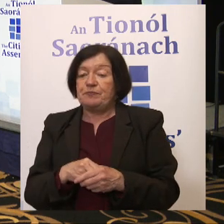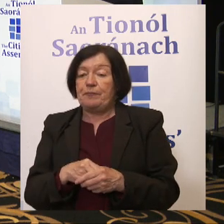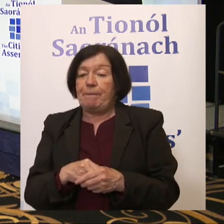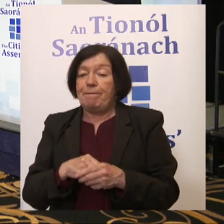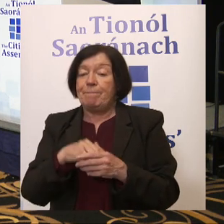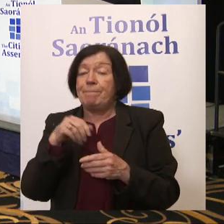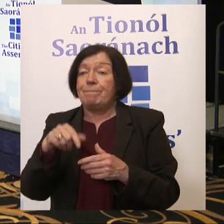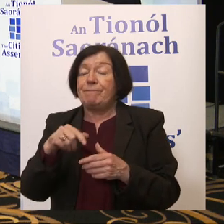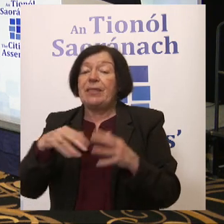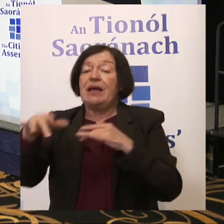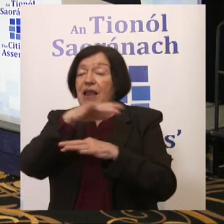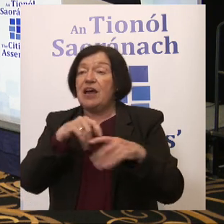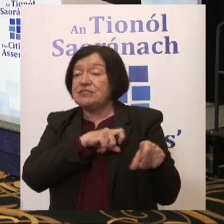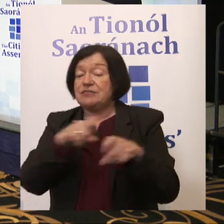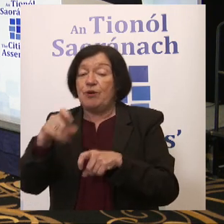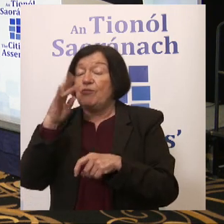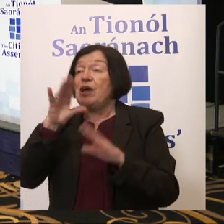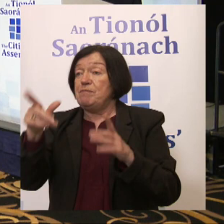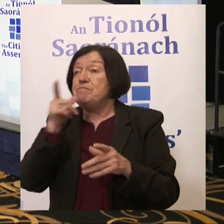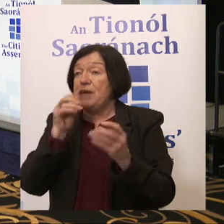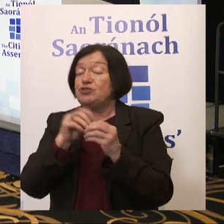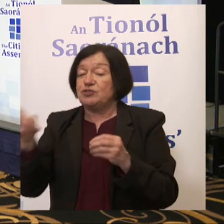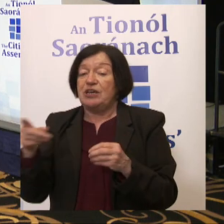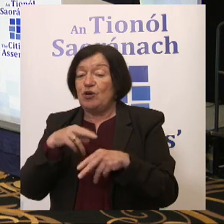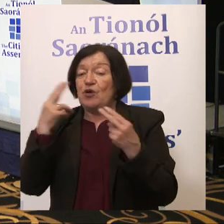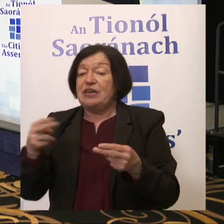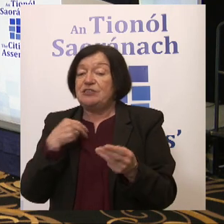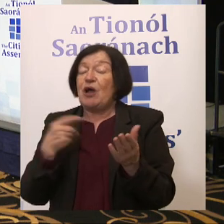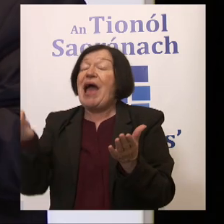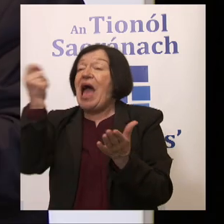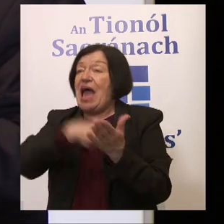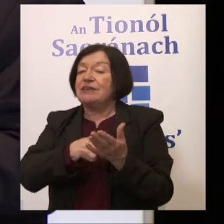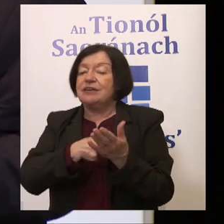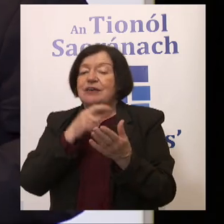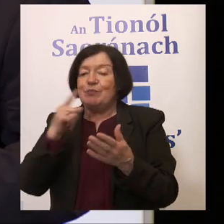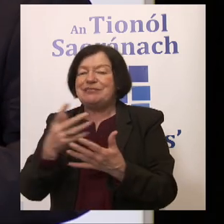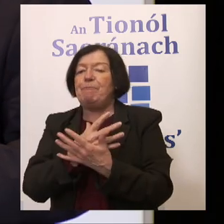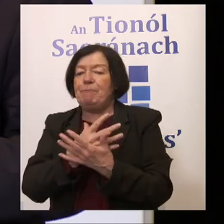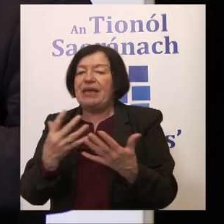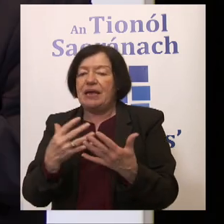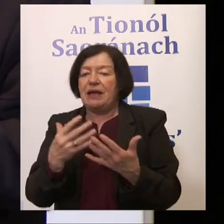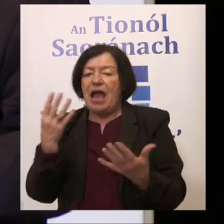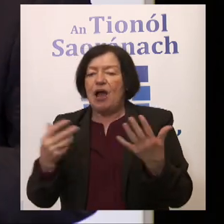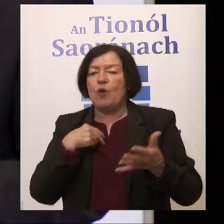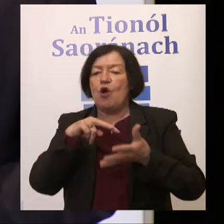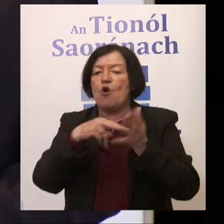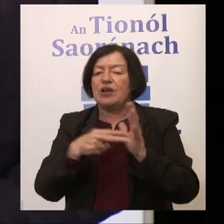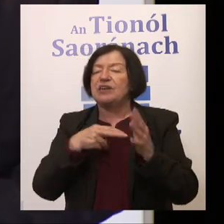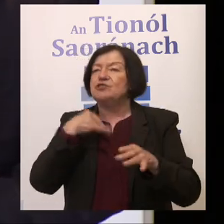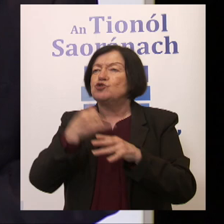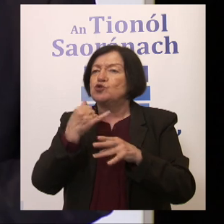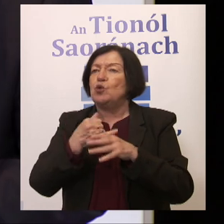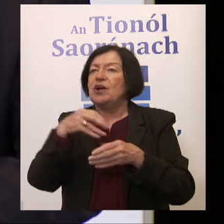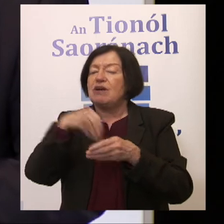Climate and sustainability. Brian spoke about that already. I don't think there's any reason to do that. But obviously it's a big thing in terms of the way we organize our school context.